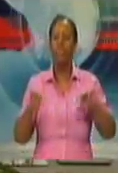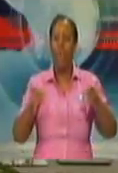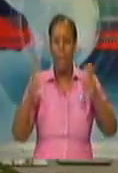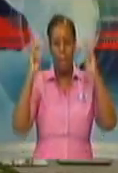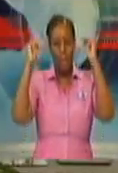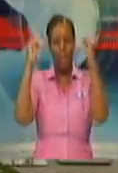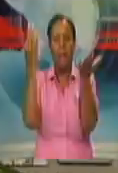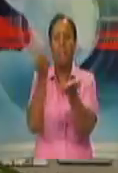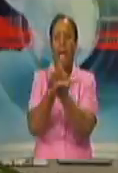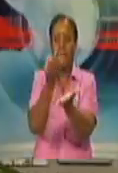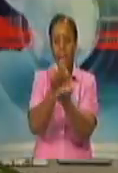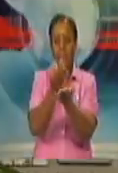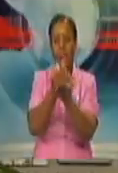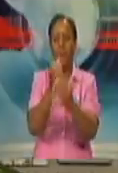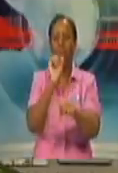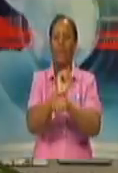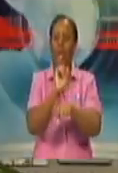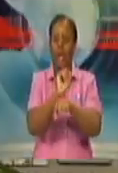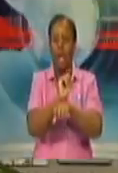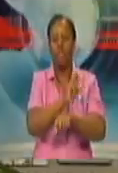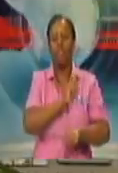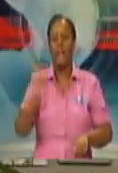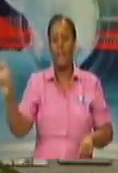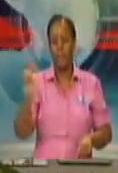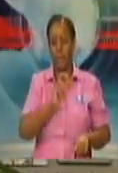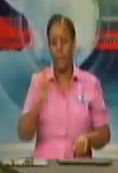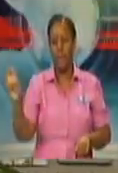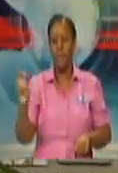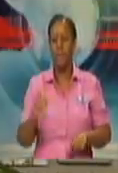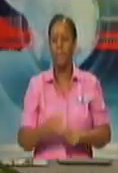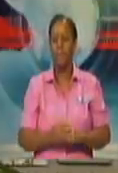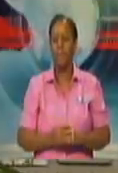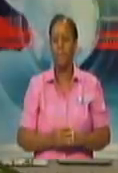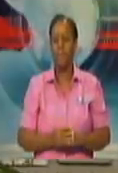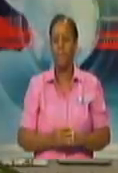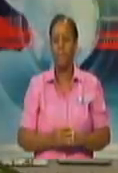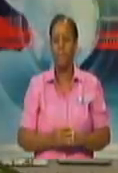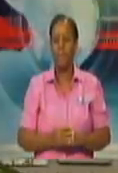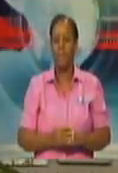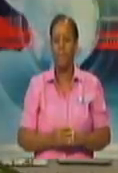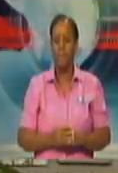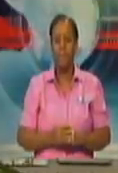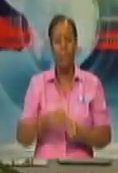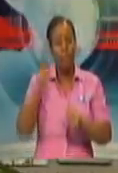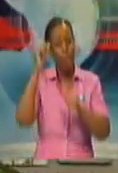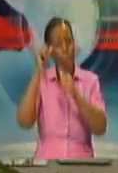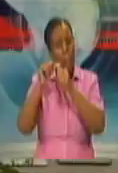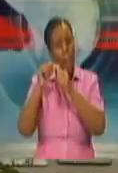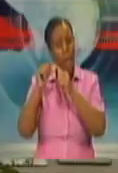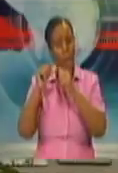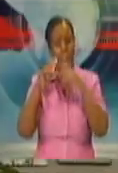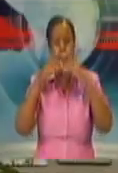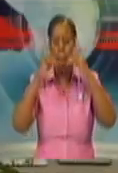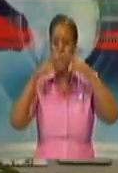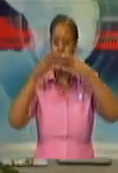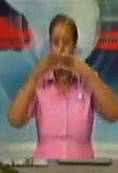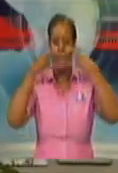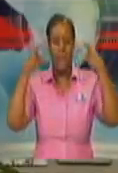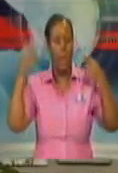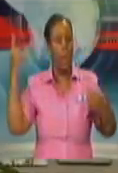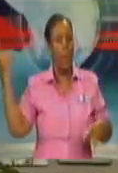will be provided in the coming days. I wish to remind you to wear a mask at all times.